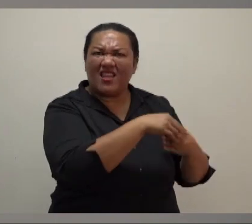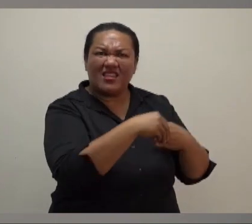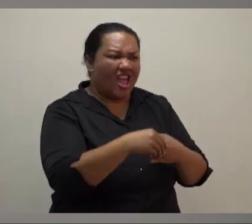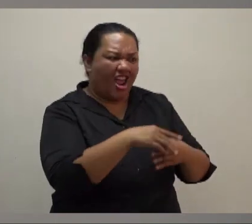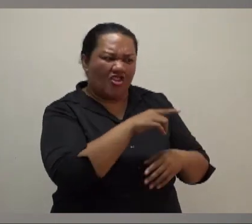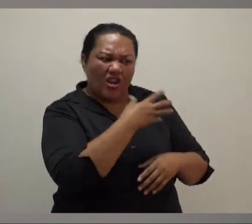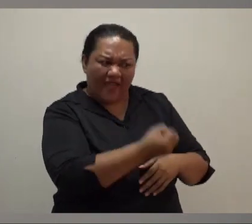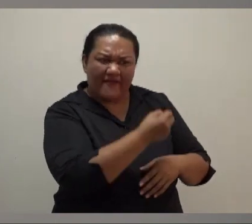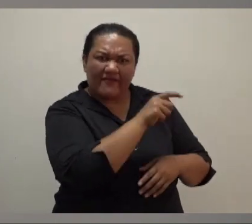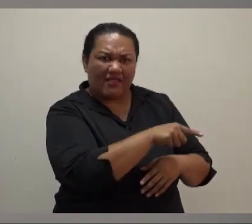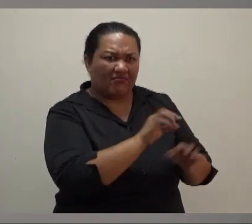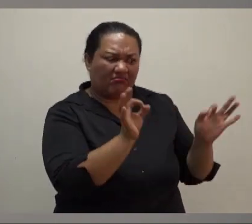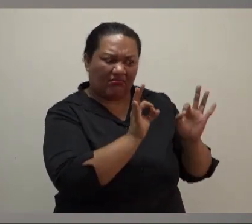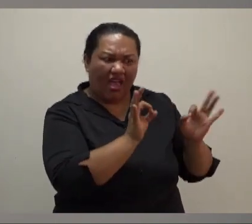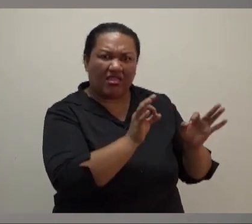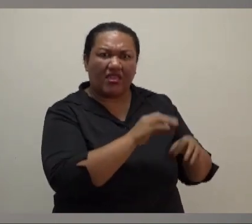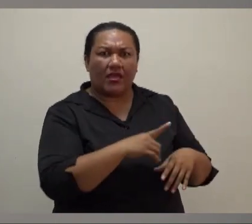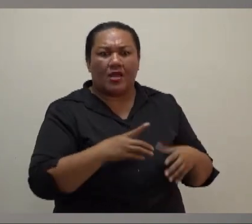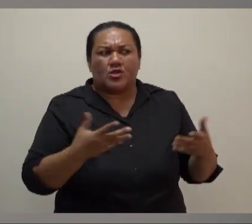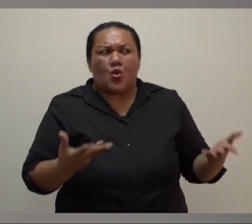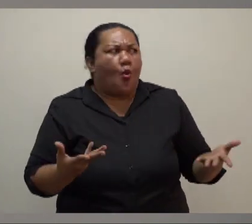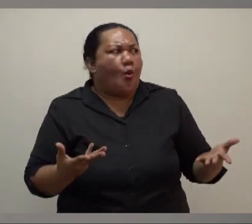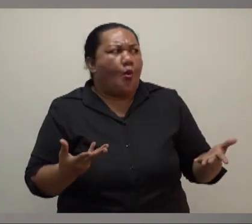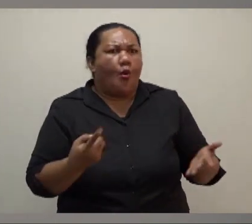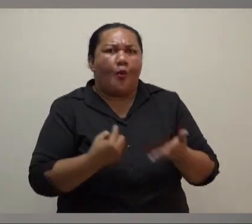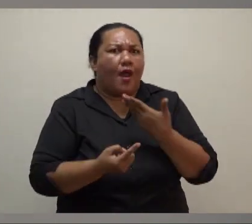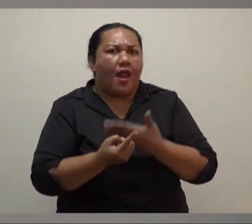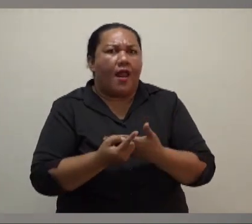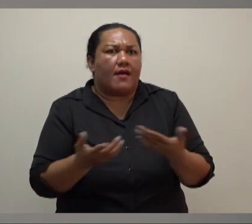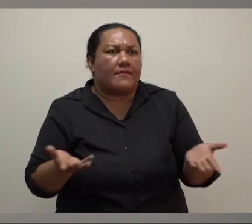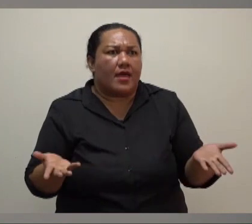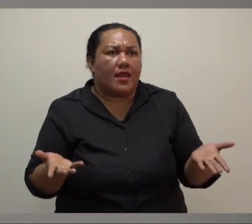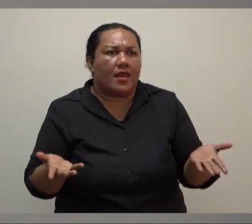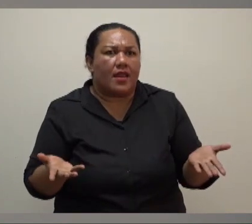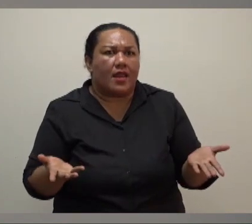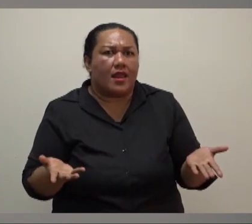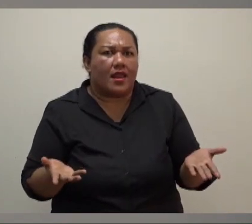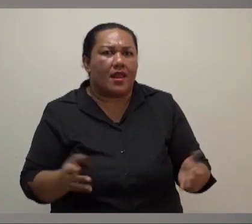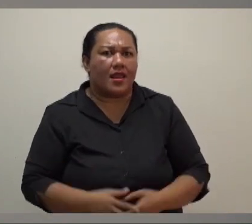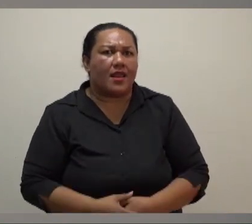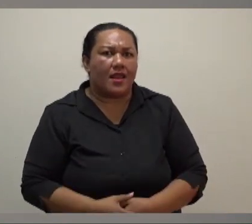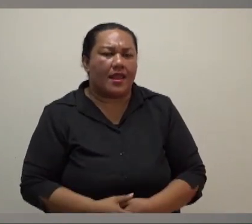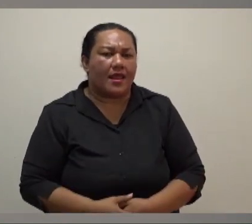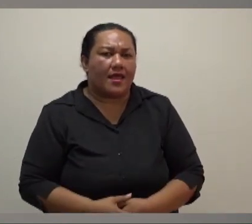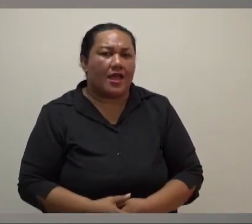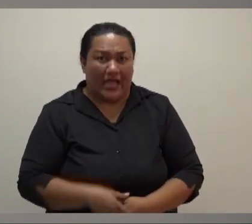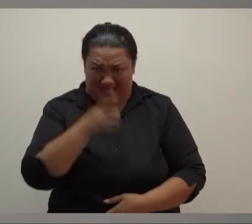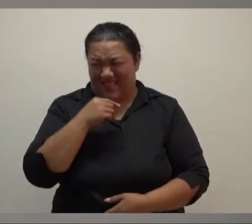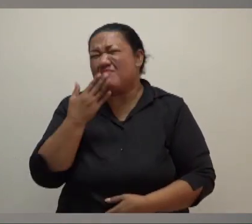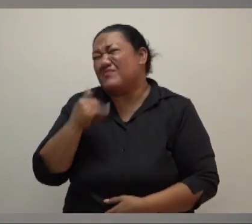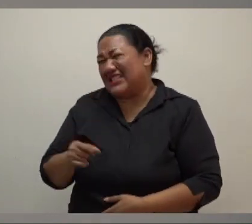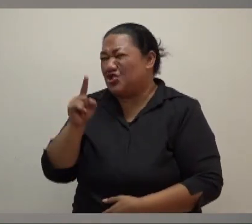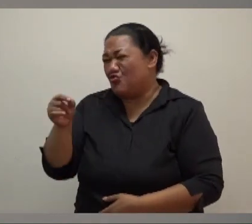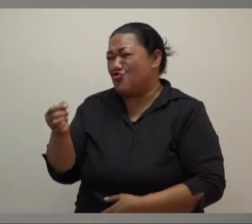delivered to affected communities on time? Can you ask a question? I know you're reading it, somebody wrote it for you but it's a long-winded